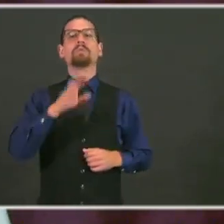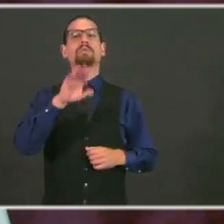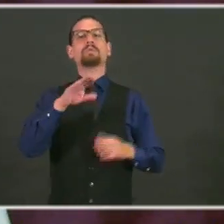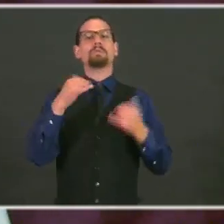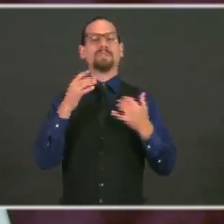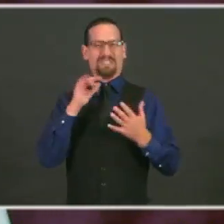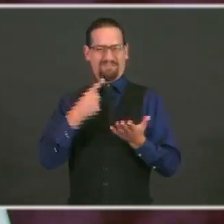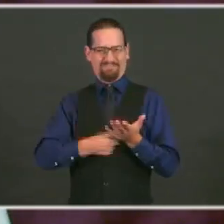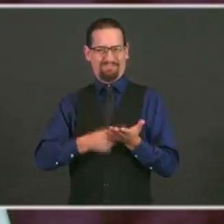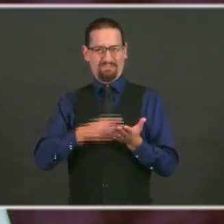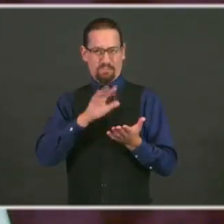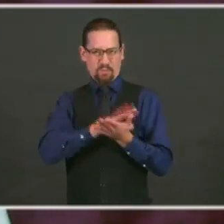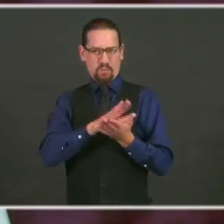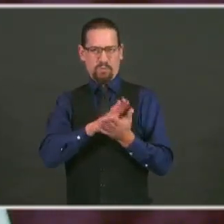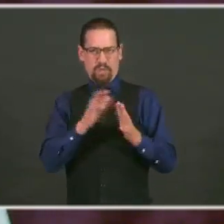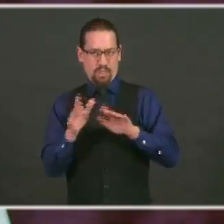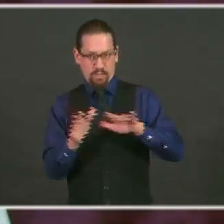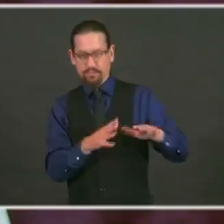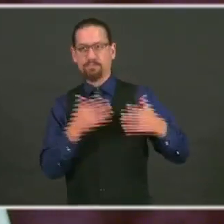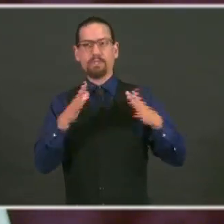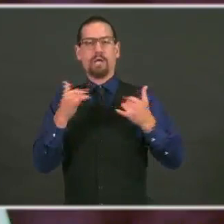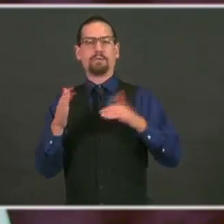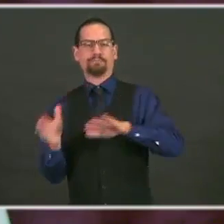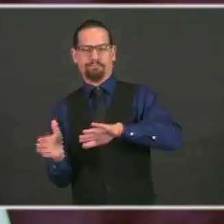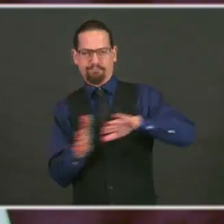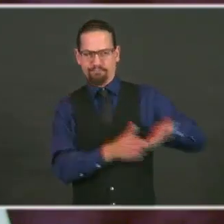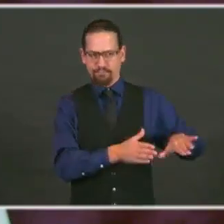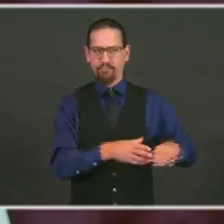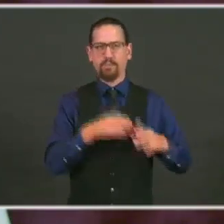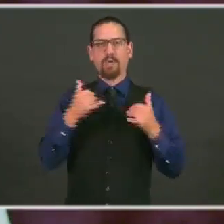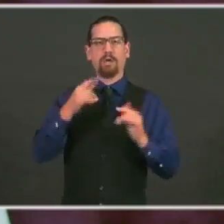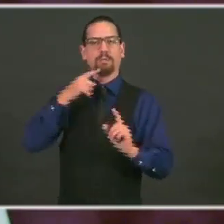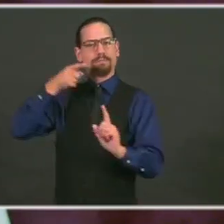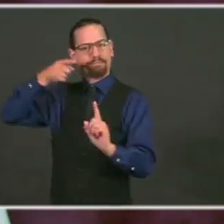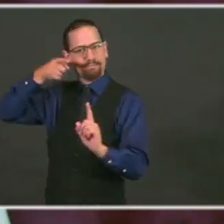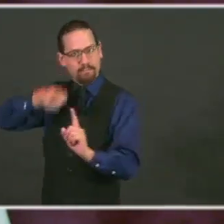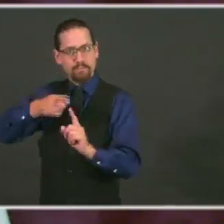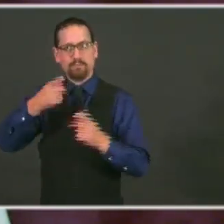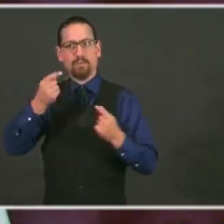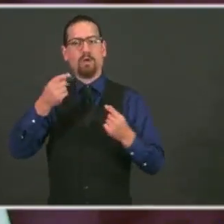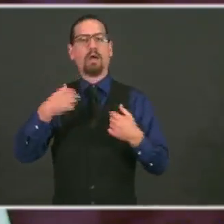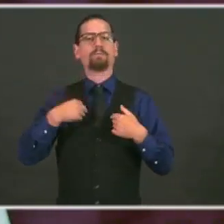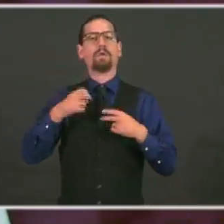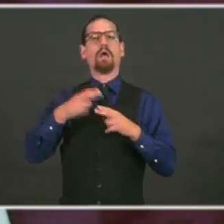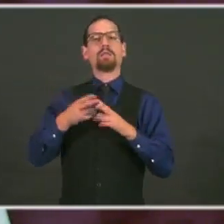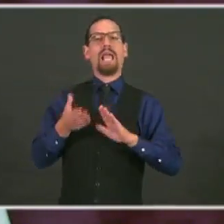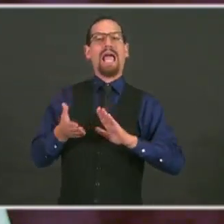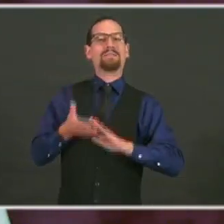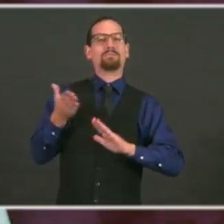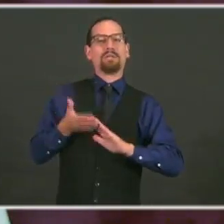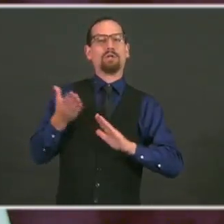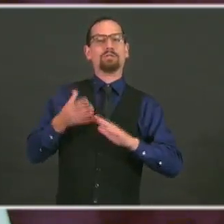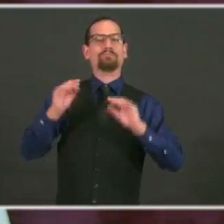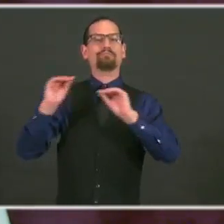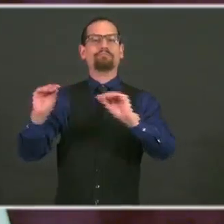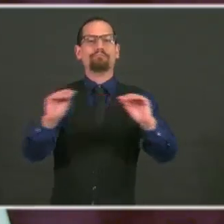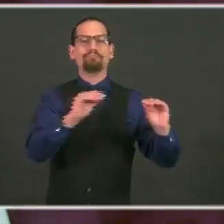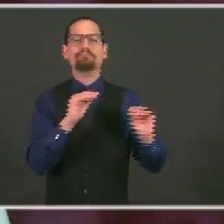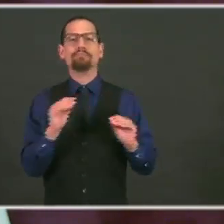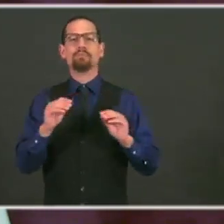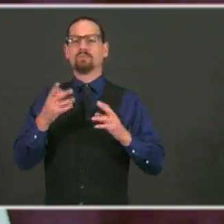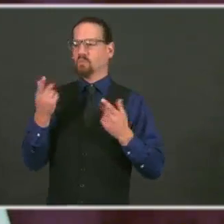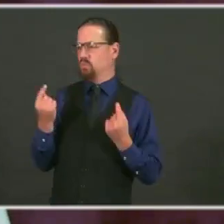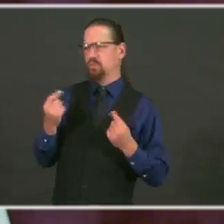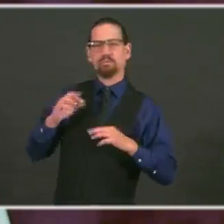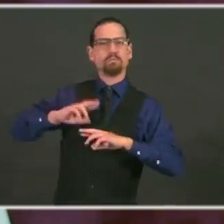Center has been at the ready to help schools with their needs. To give you a flavor of what that looks like, we've received